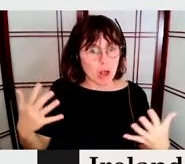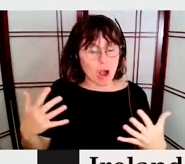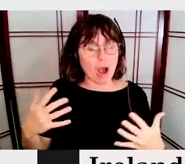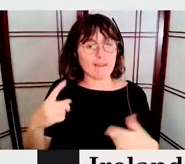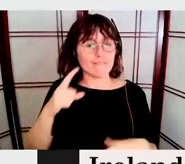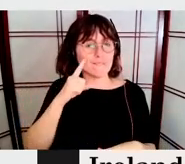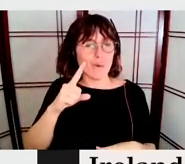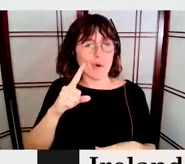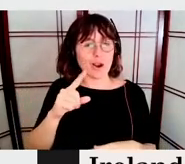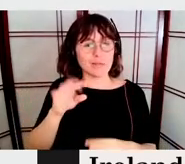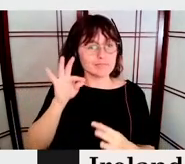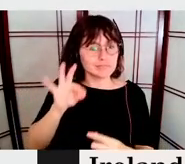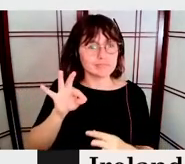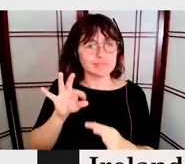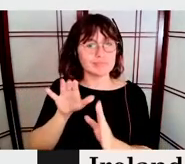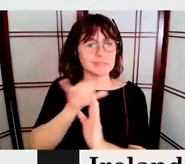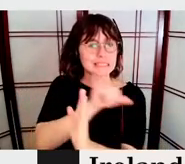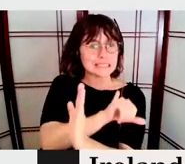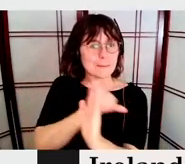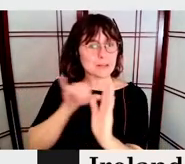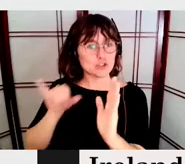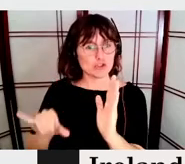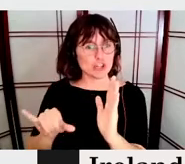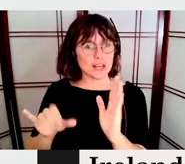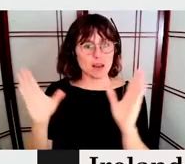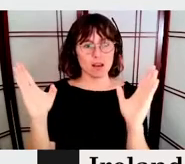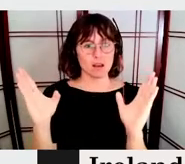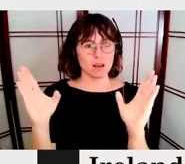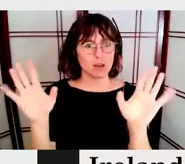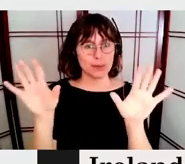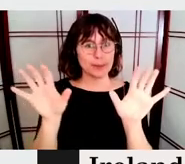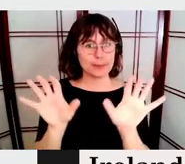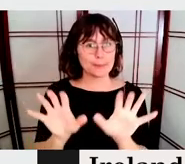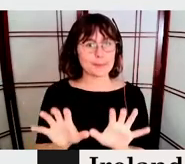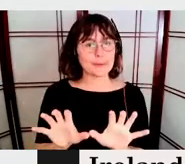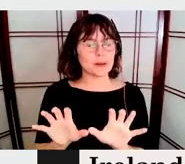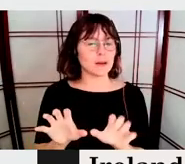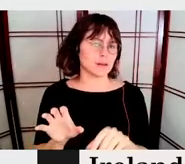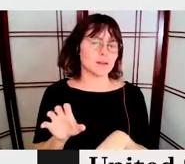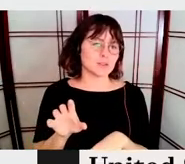beautiful. Of course, has to be a, a, a of, uh, type designer.